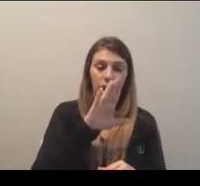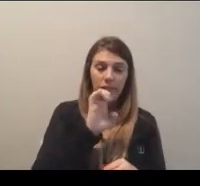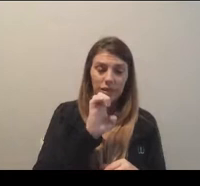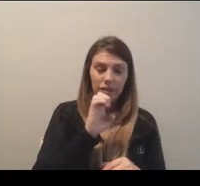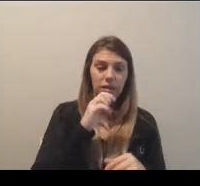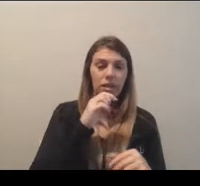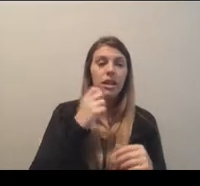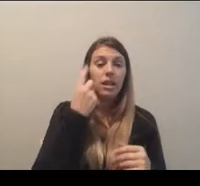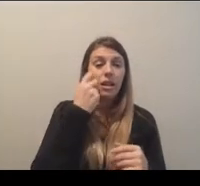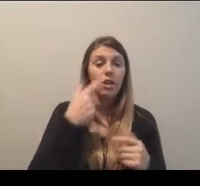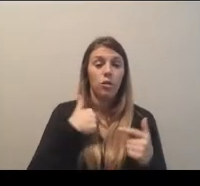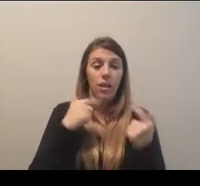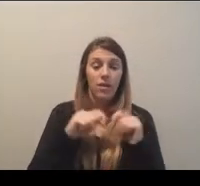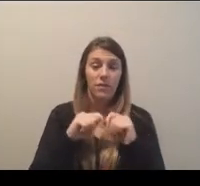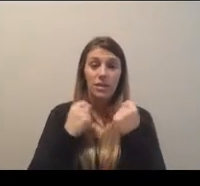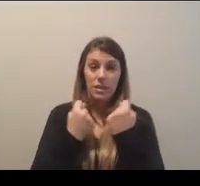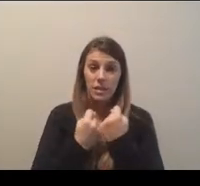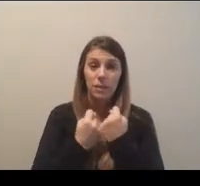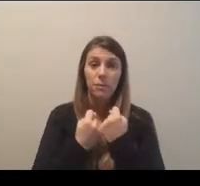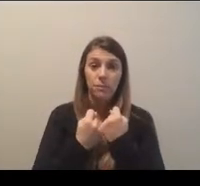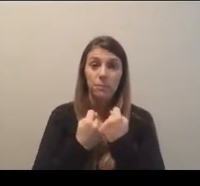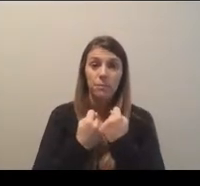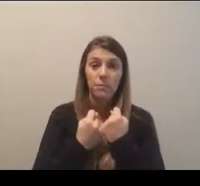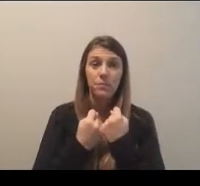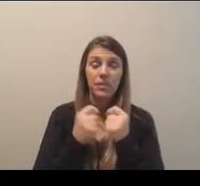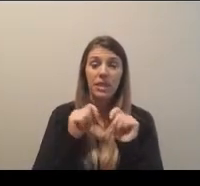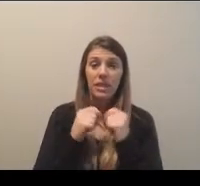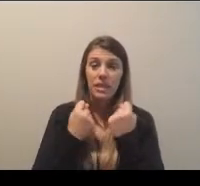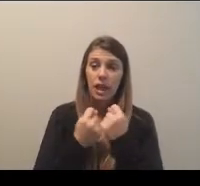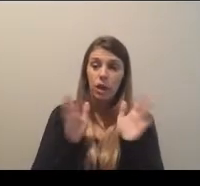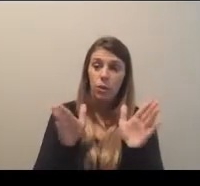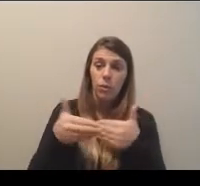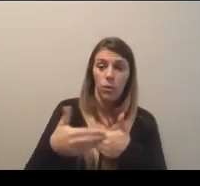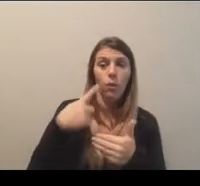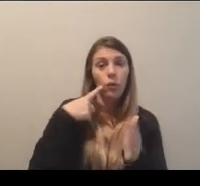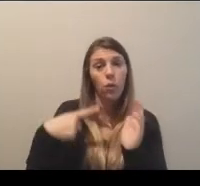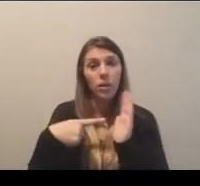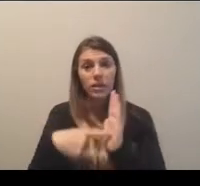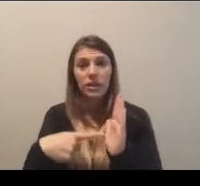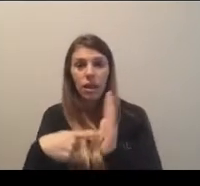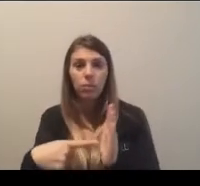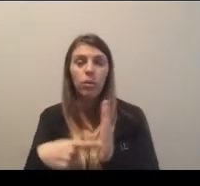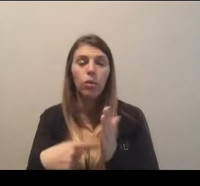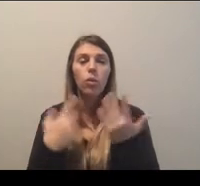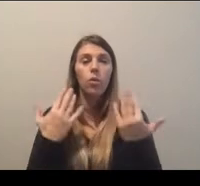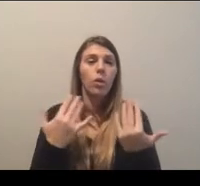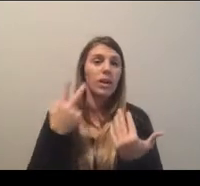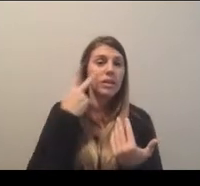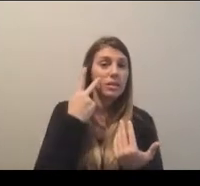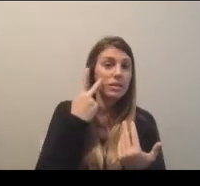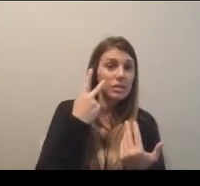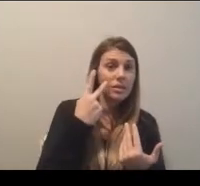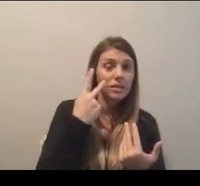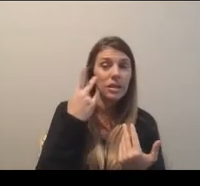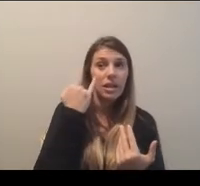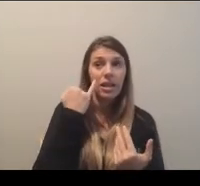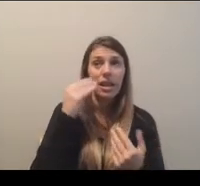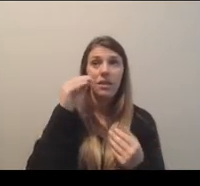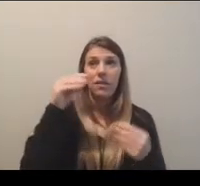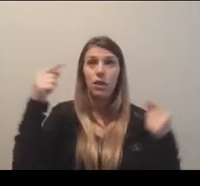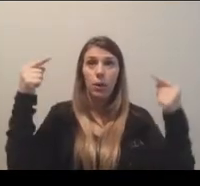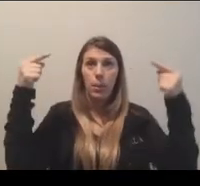teams that are sitting in a team room, for example, and waiting to see if they get put into the bracket,